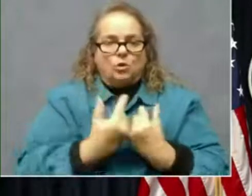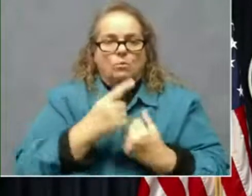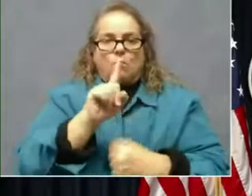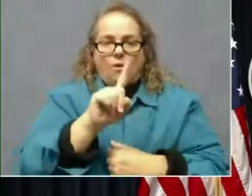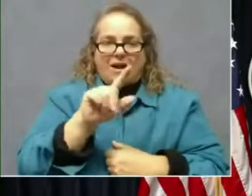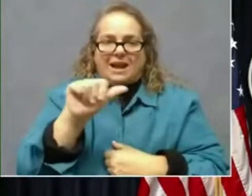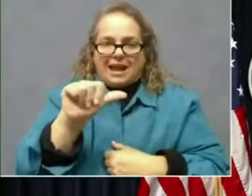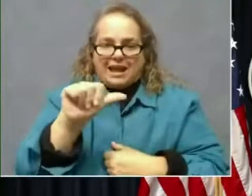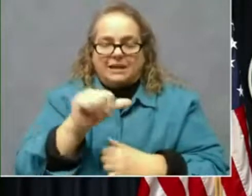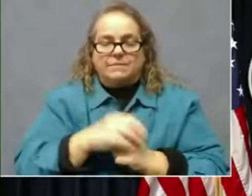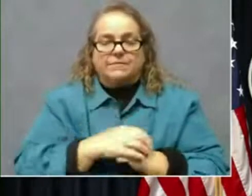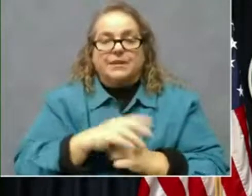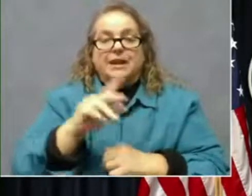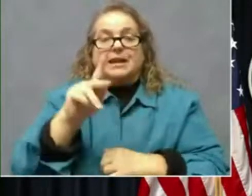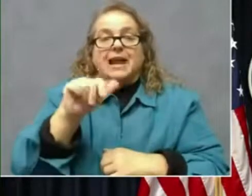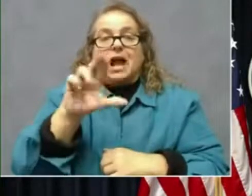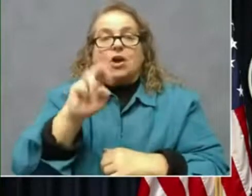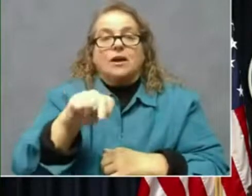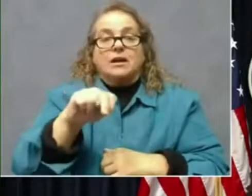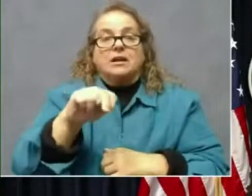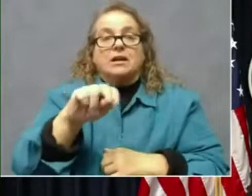Karen Czar with WUKY.